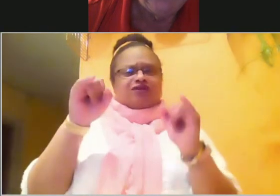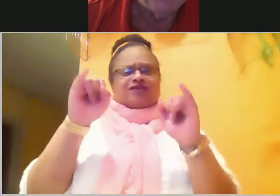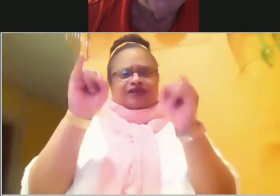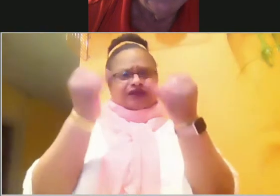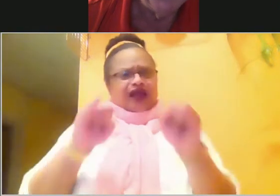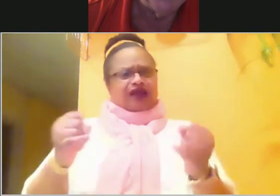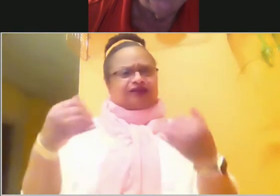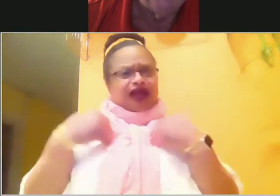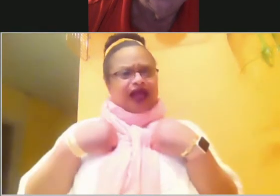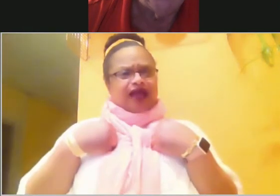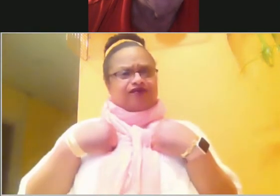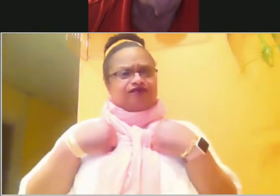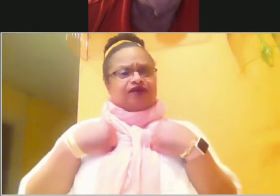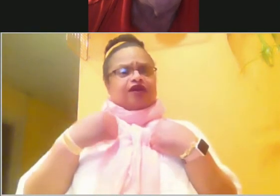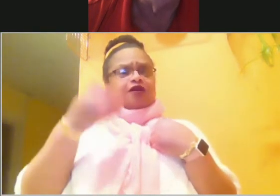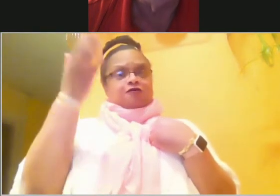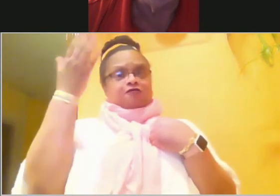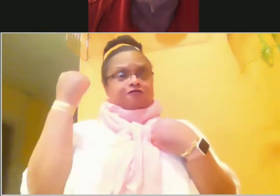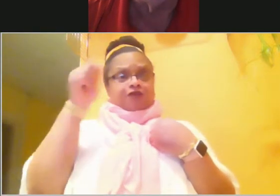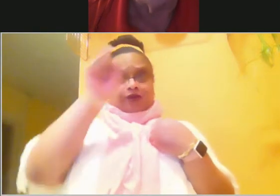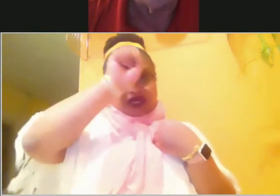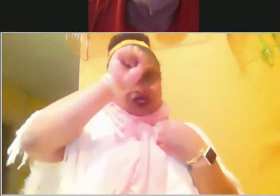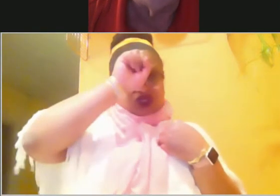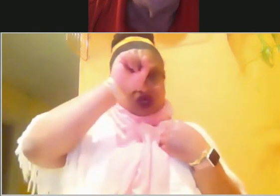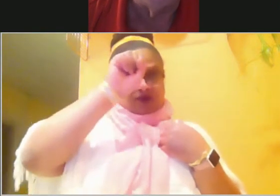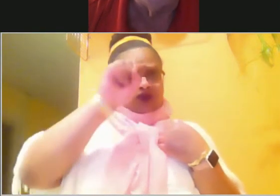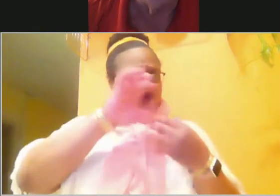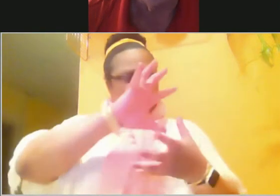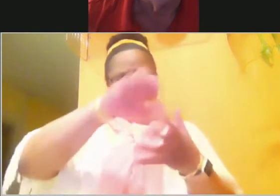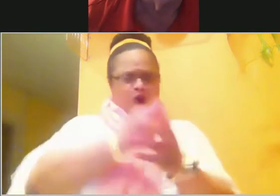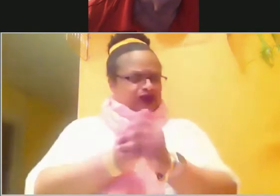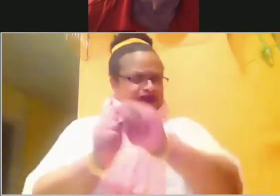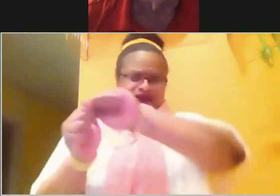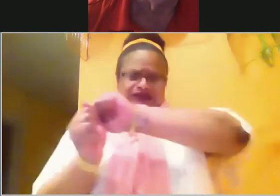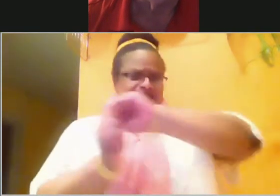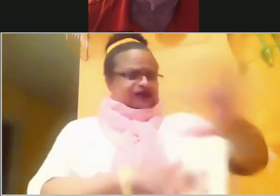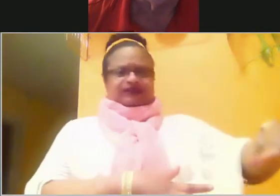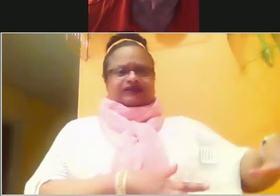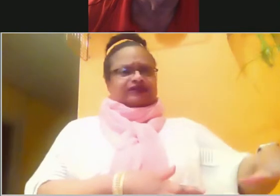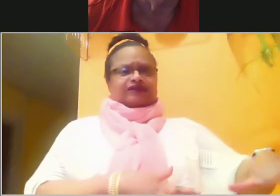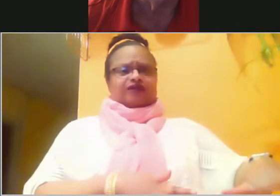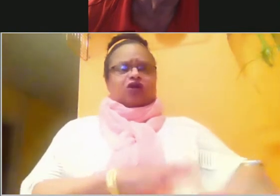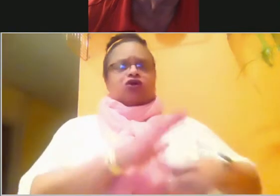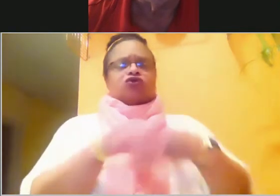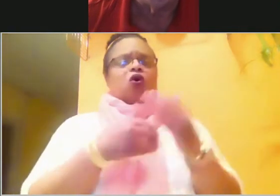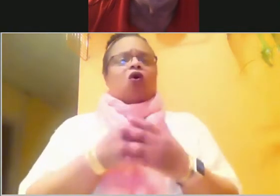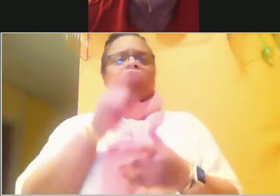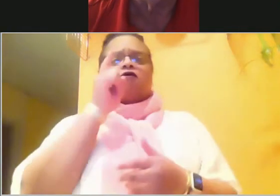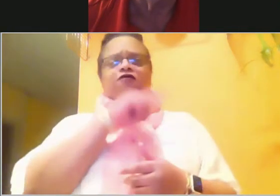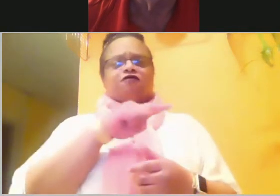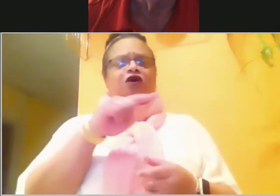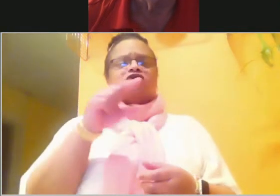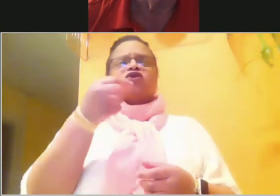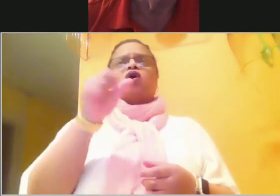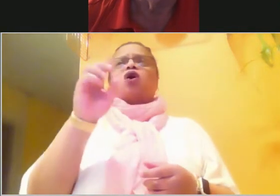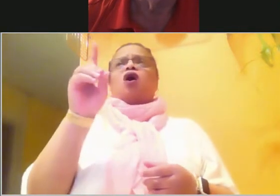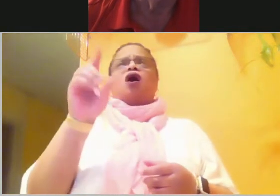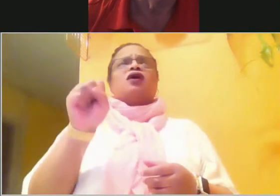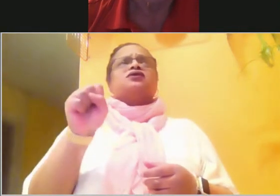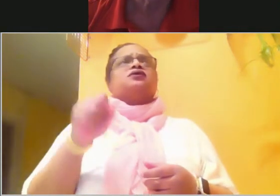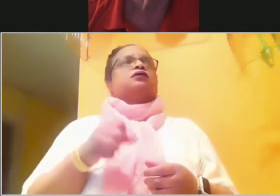river and in Egypt. Serve the Lord. So what it's saying here, what we have to do, get rid of all of our gods, whether it's money, it's